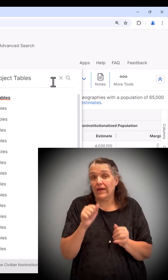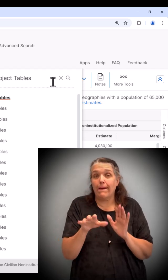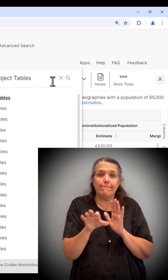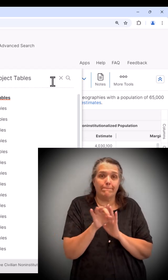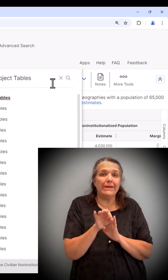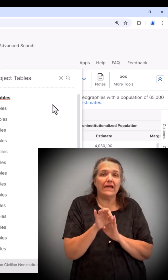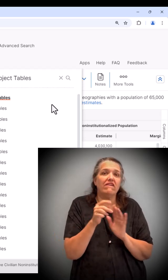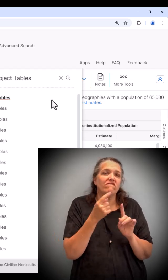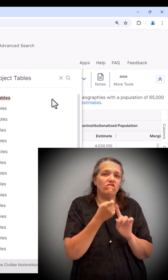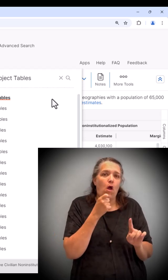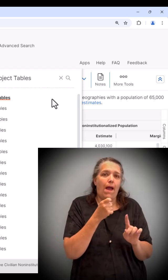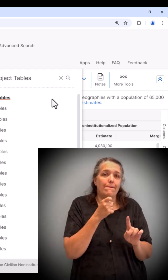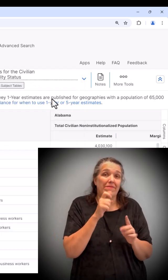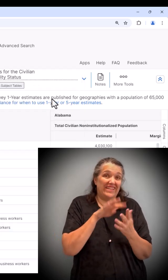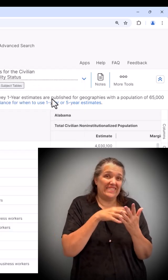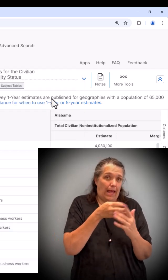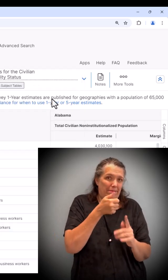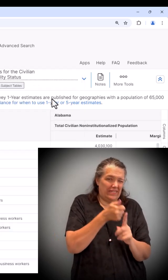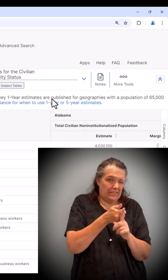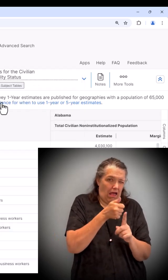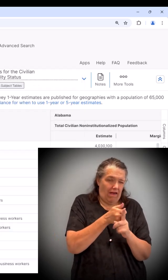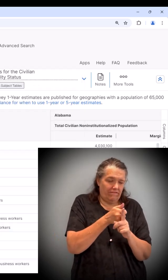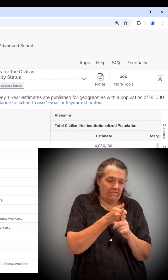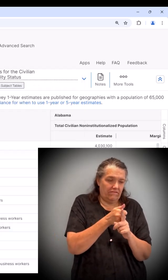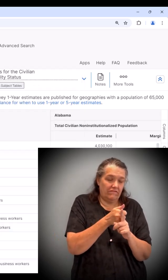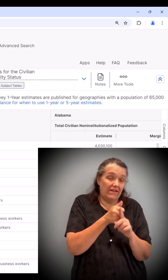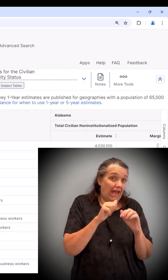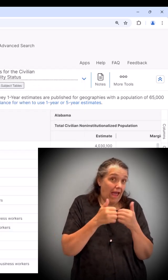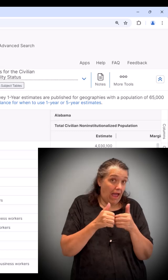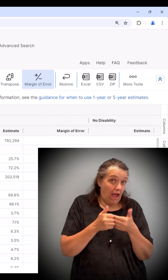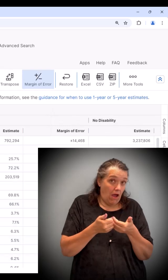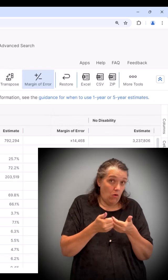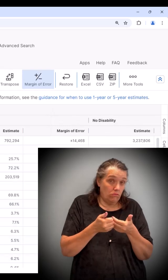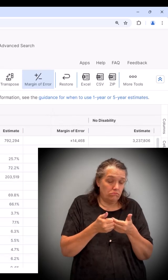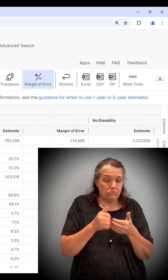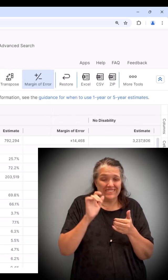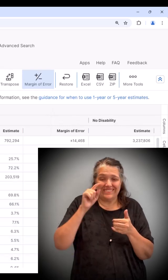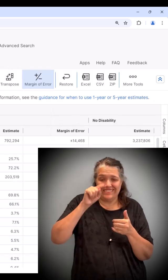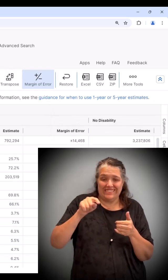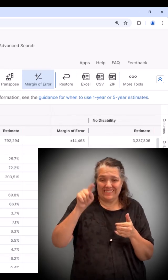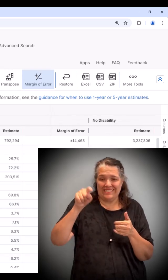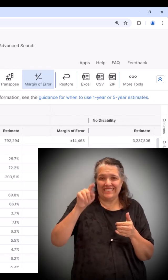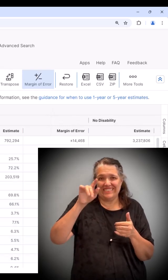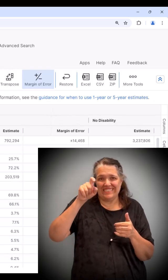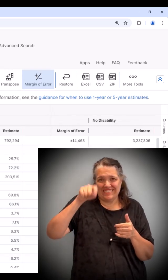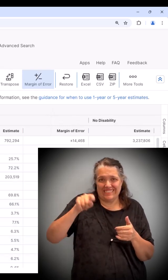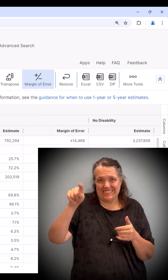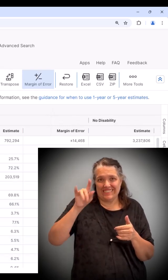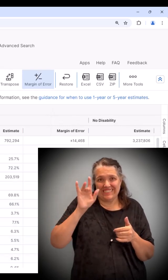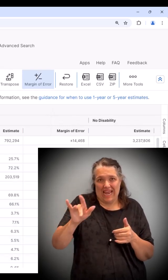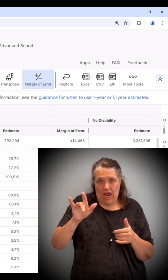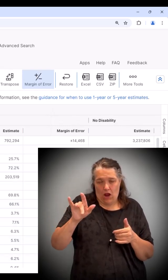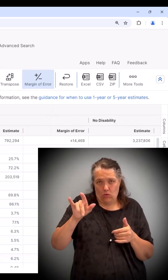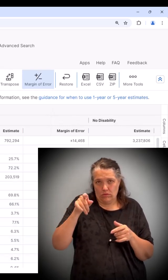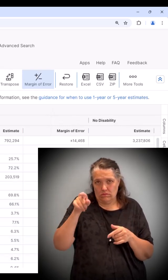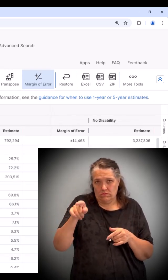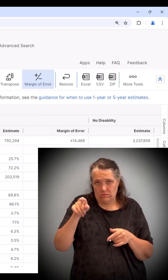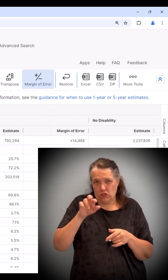arrow to the right of the table name to select a different year or different data set to review.